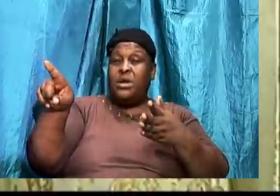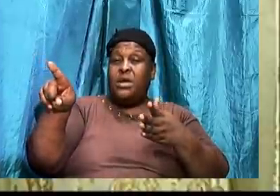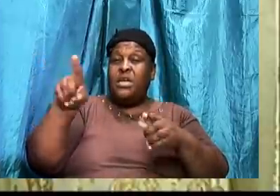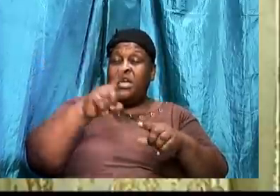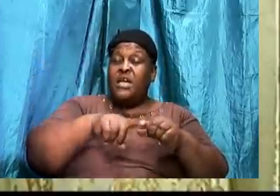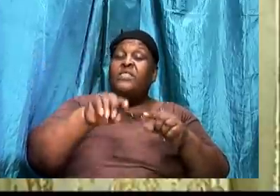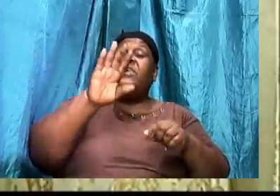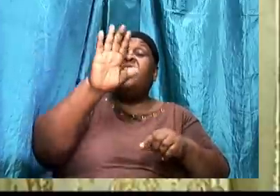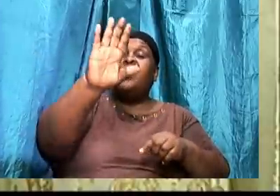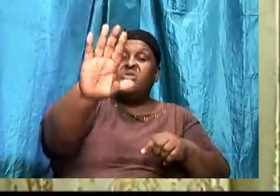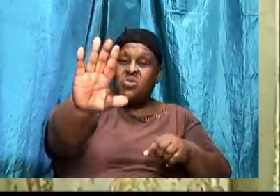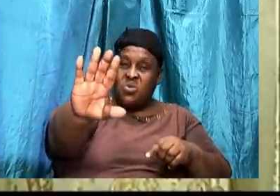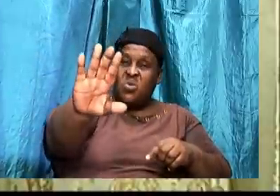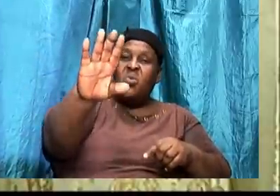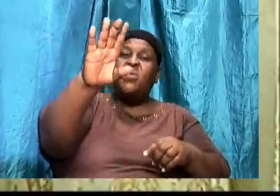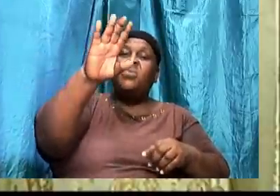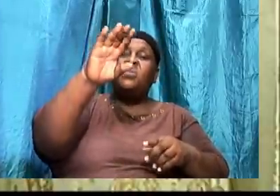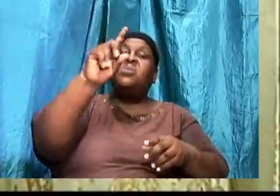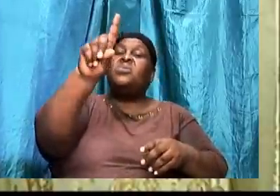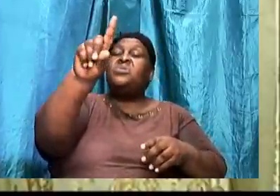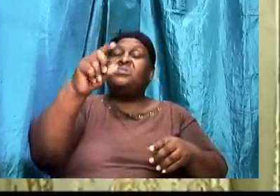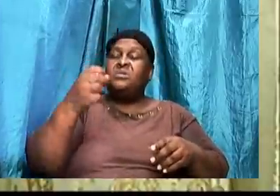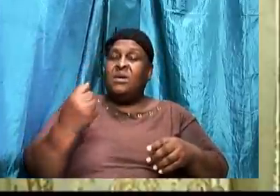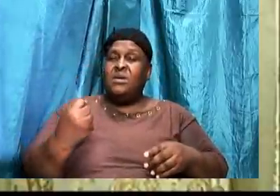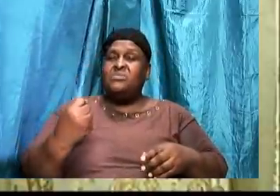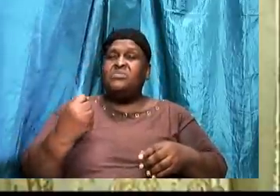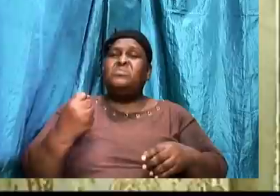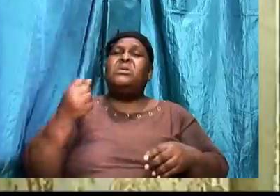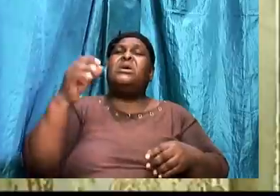tithes. be. Eight hundred. Per week.